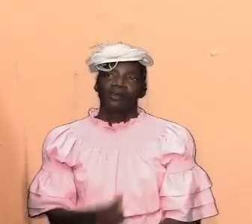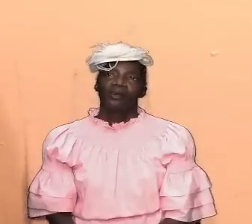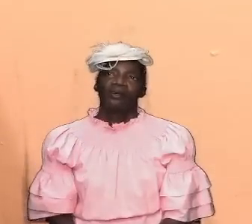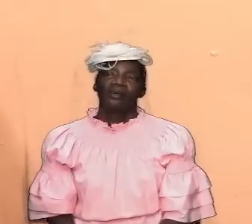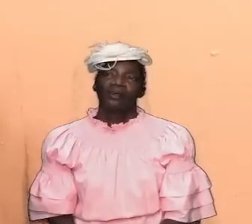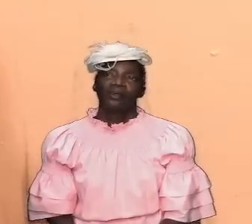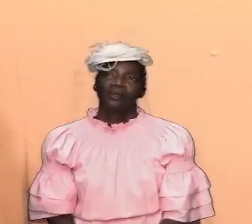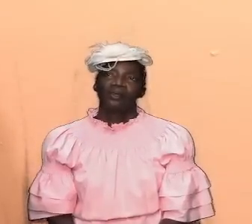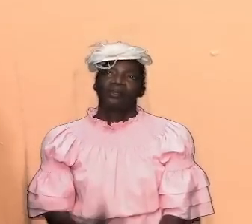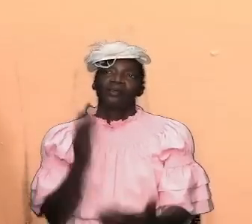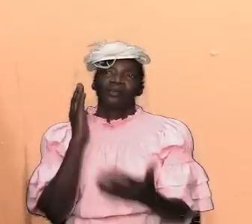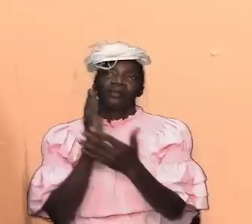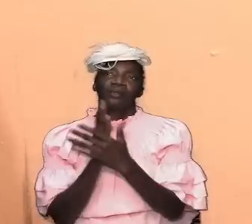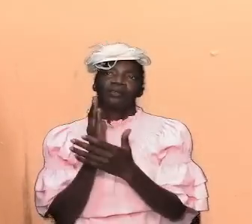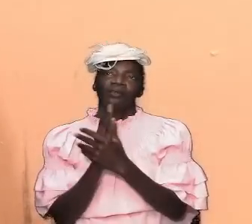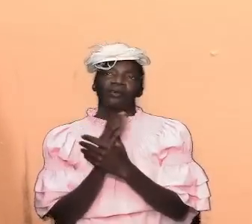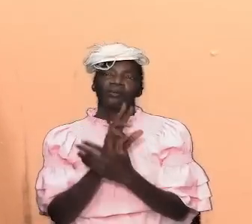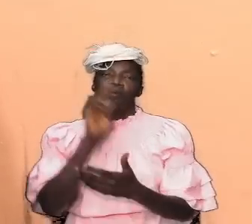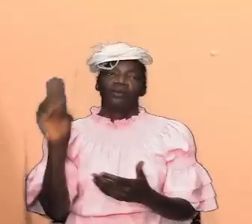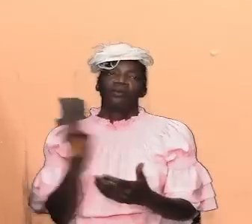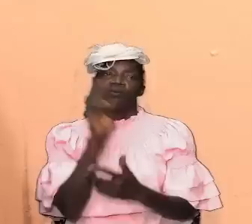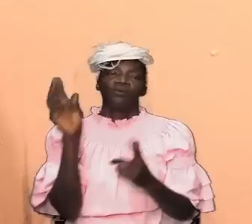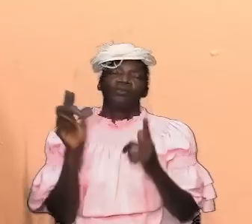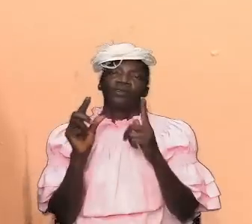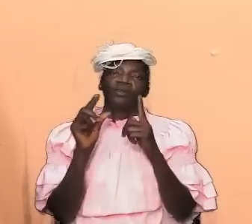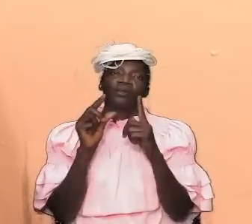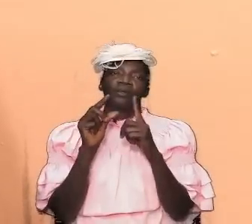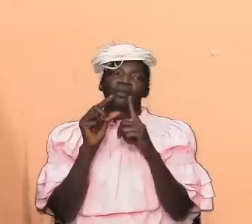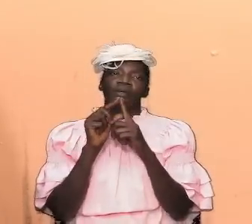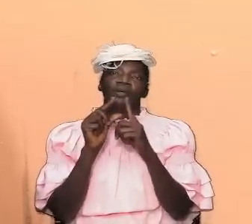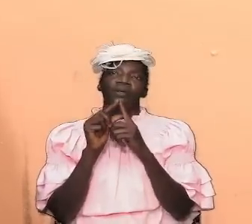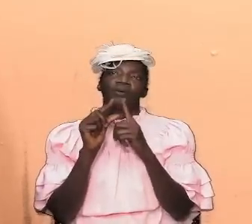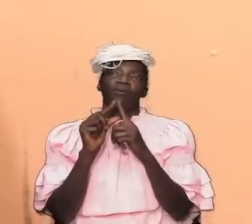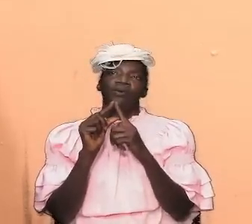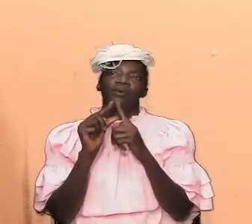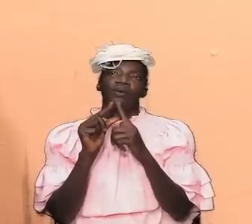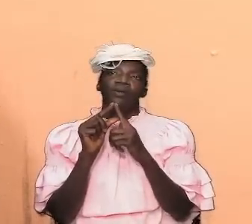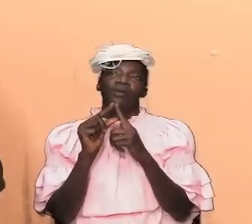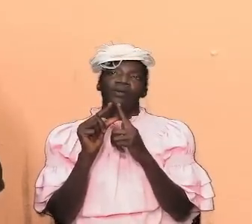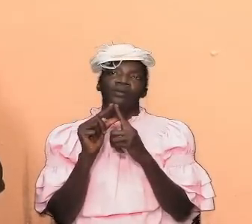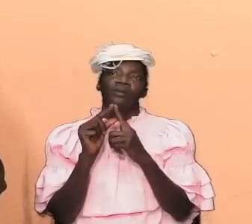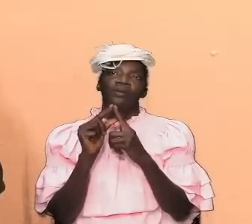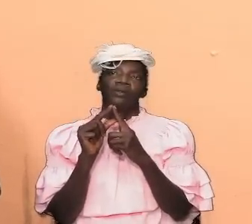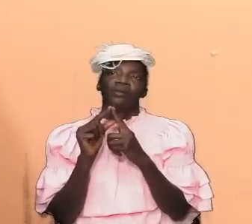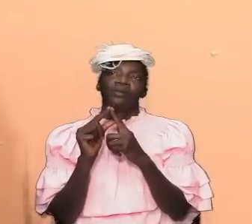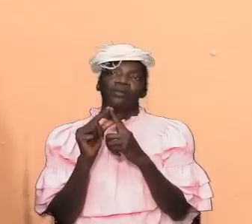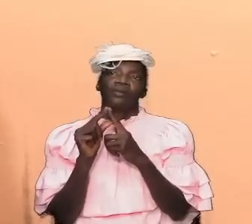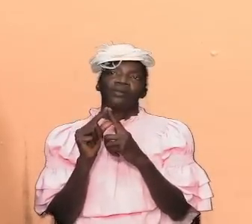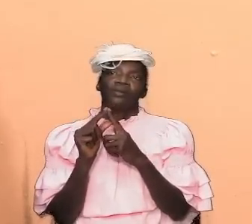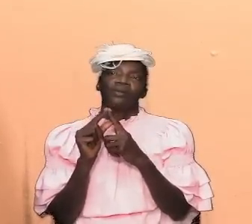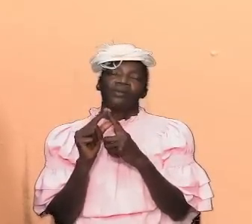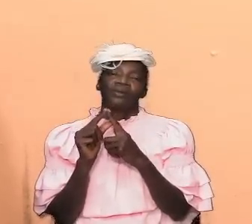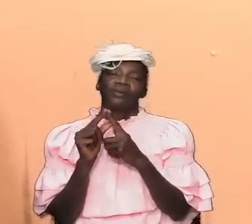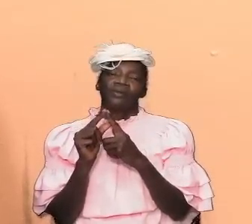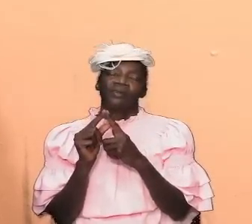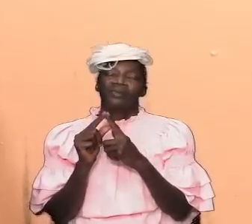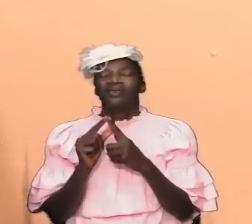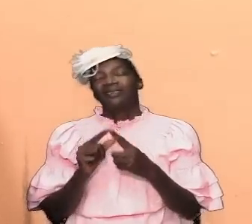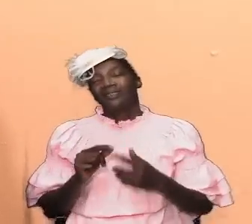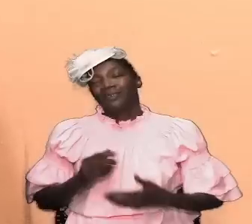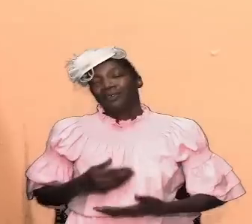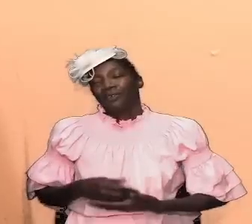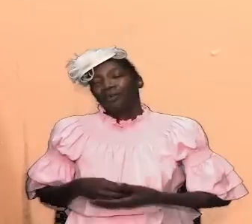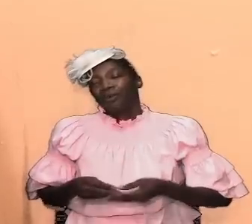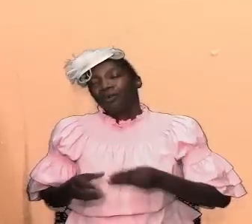bones about using the scriptures and and it must soothe or it must hurt but